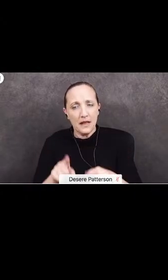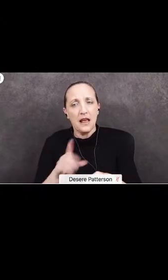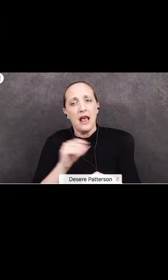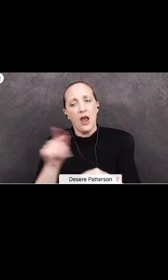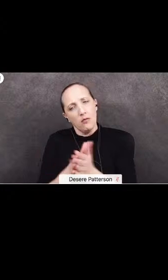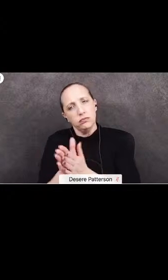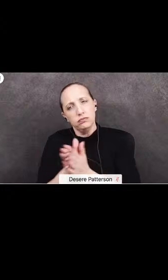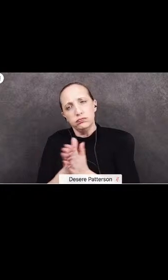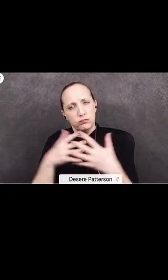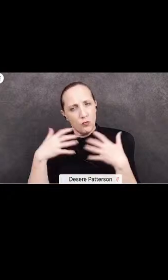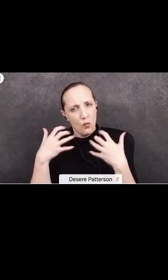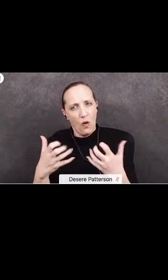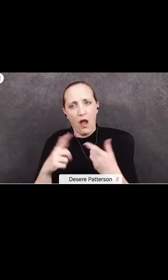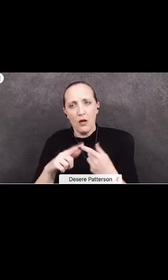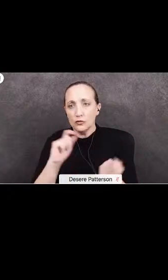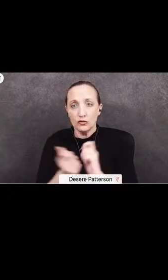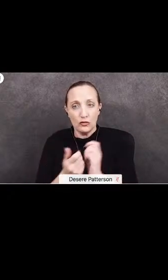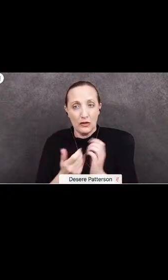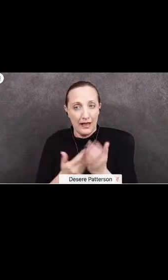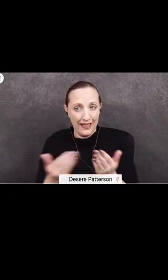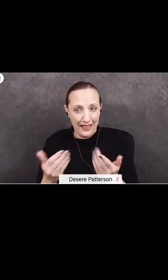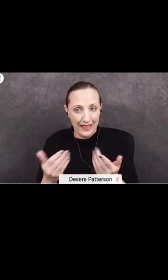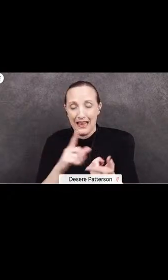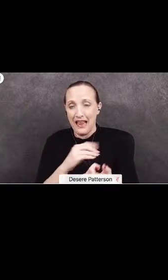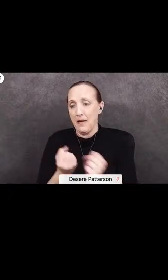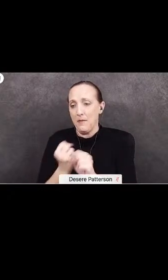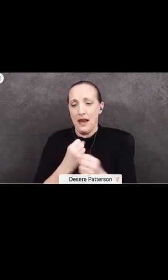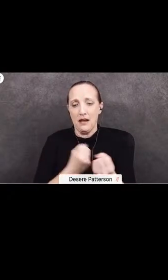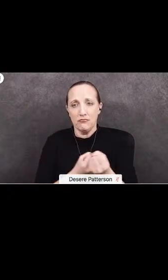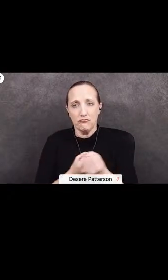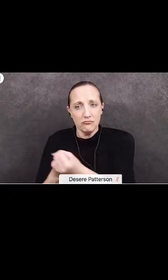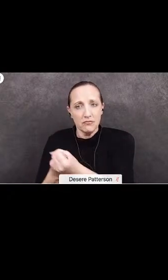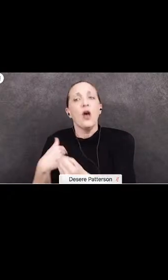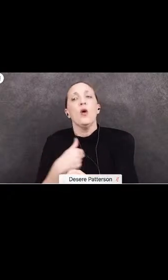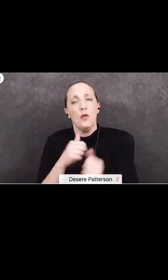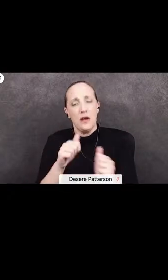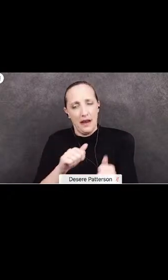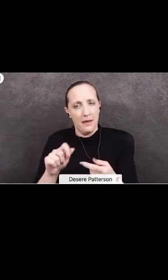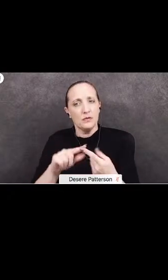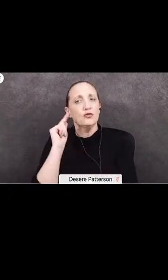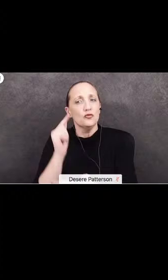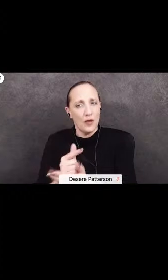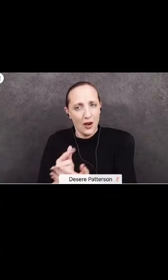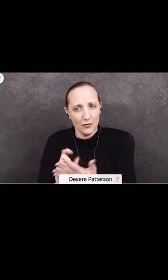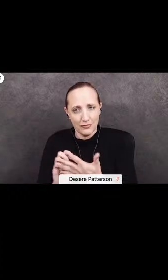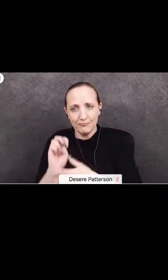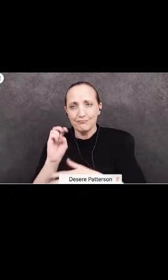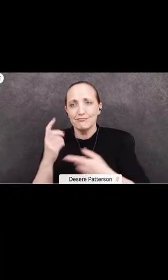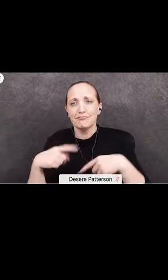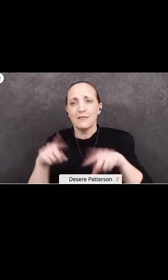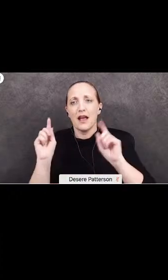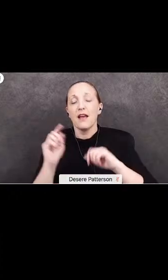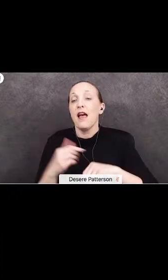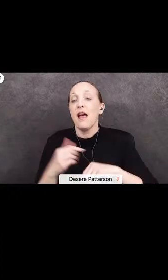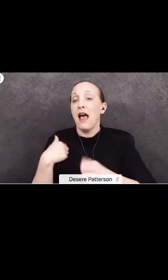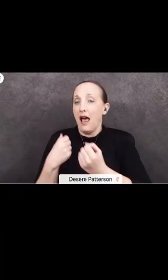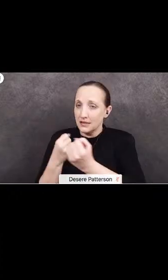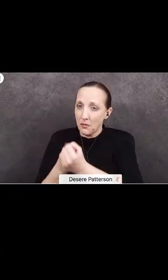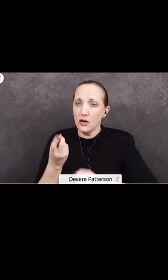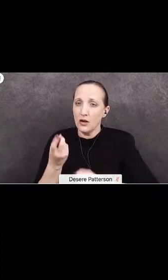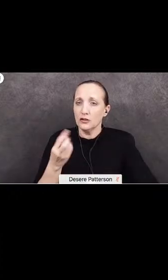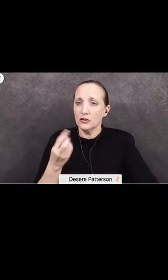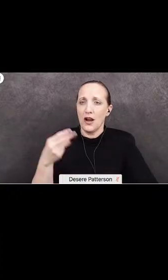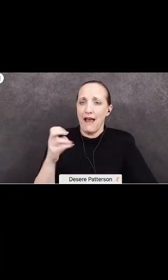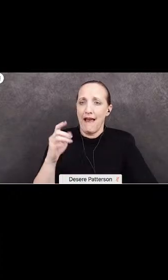to change things and make us feel as important and equal to other students, we were able to graduate. I am in support of Dr. Heidi Stregorda's